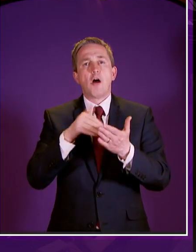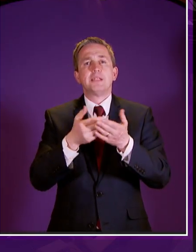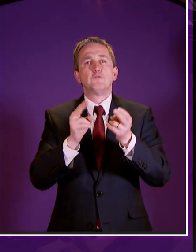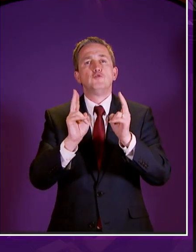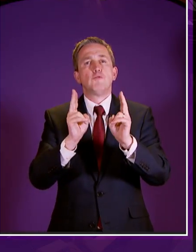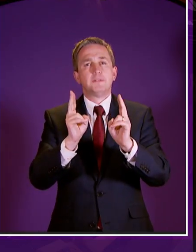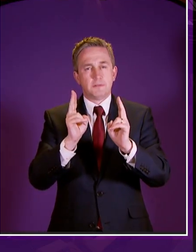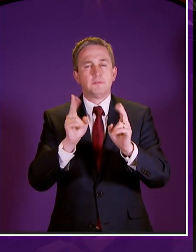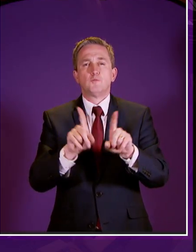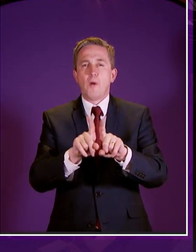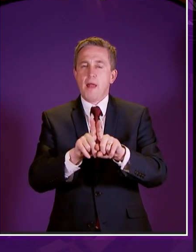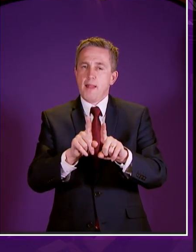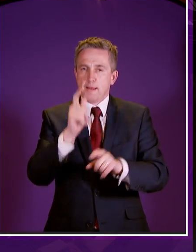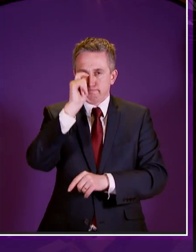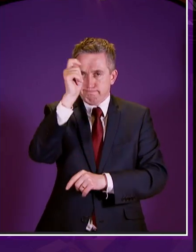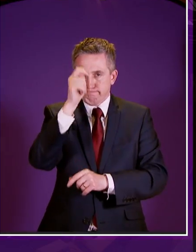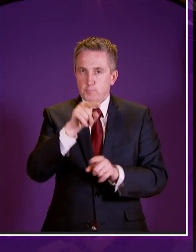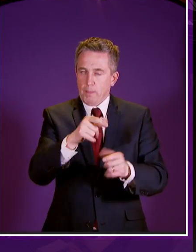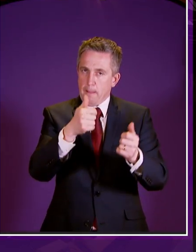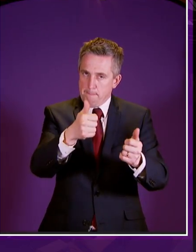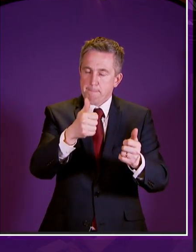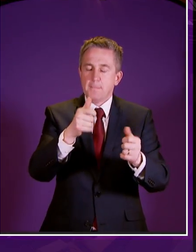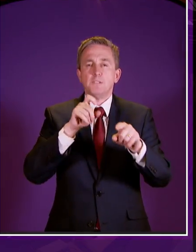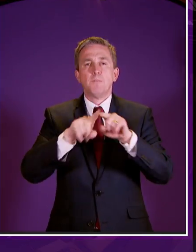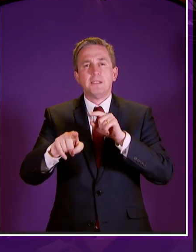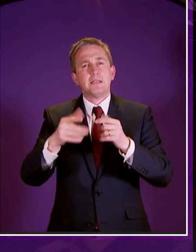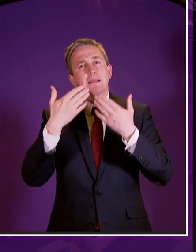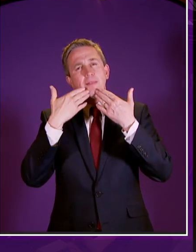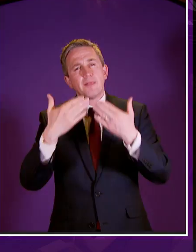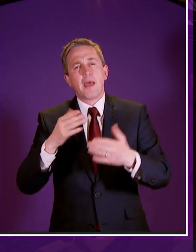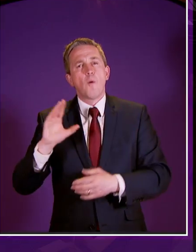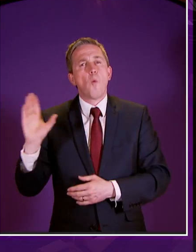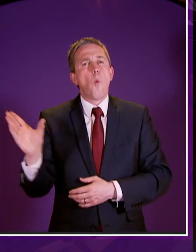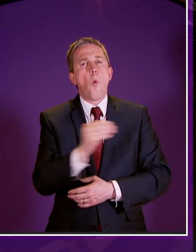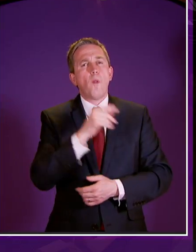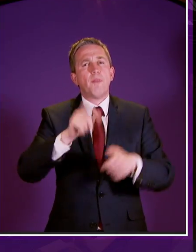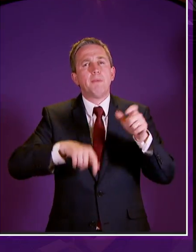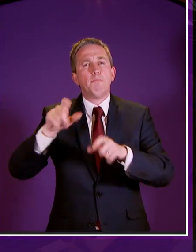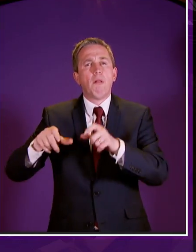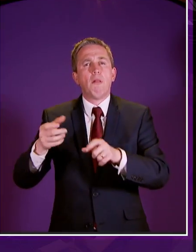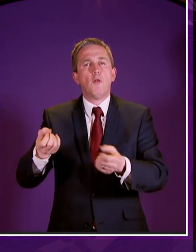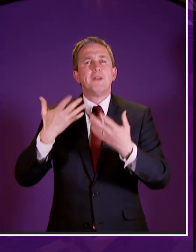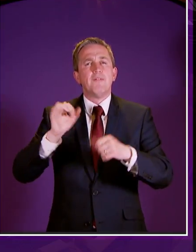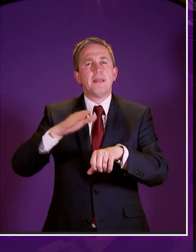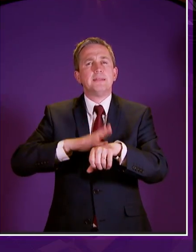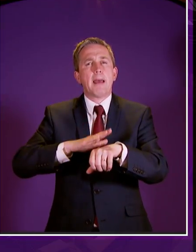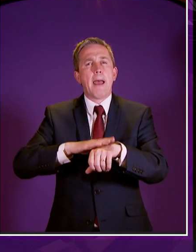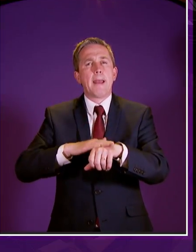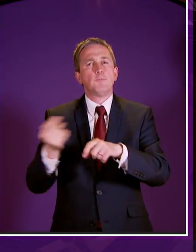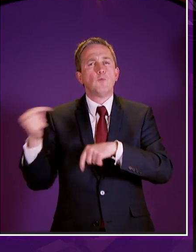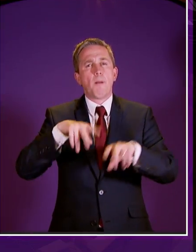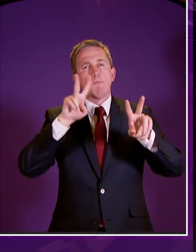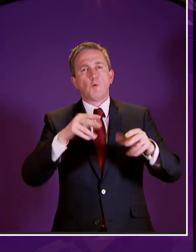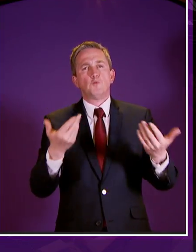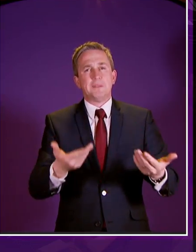interpreters as mr griffin did and let me especially thank all of those who have given up their time to be with us